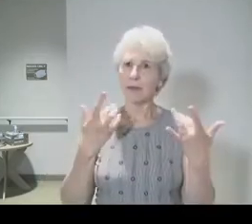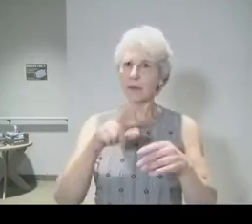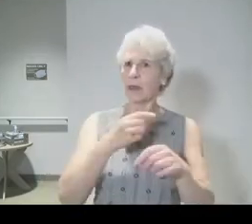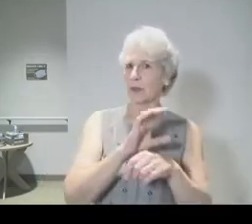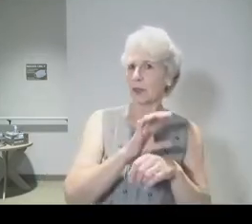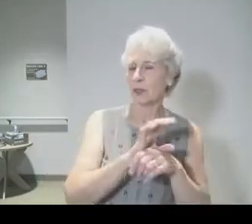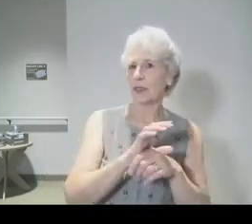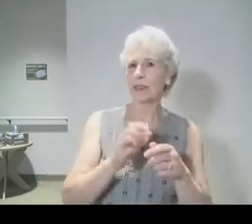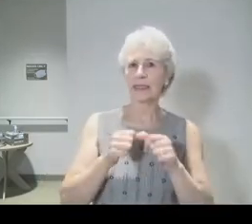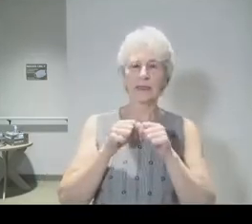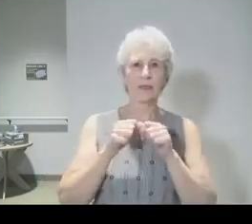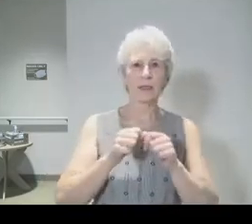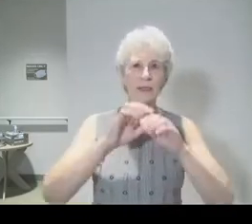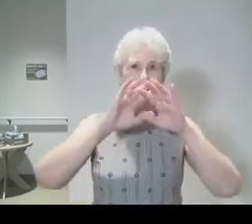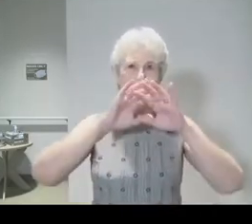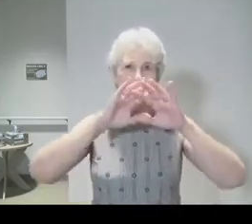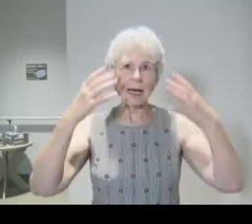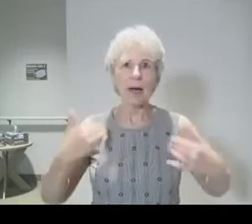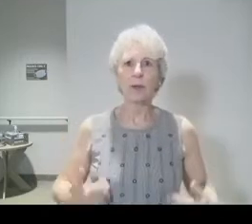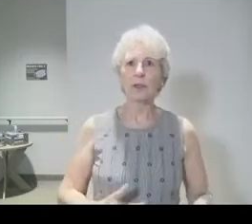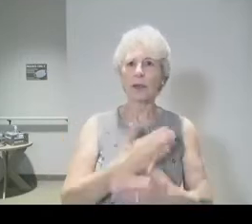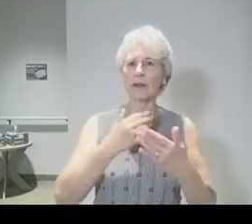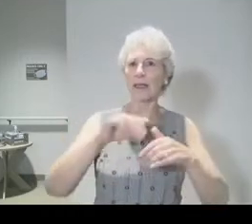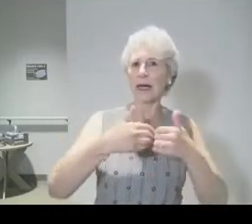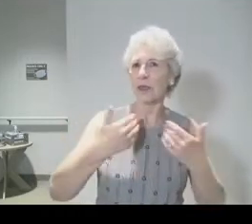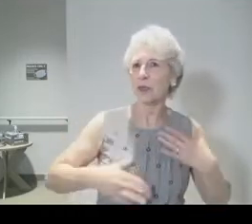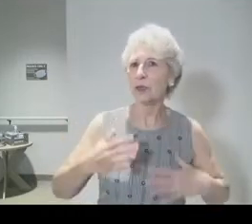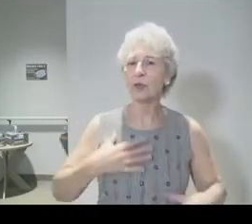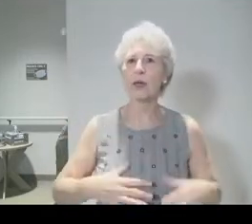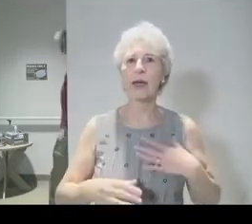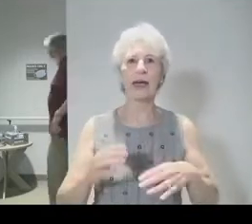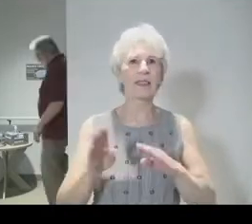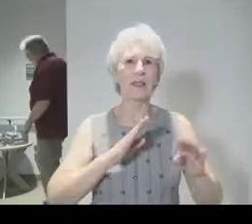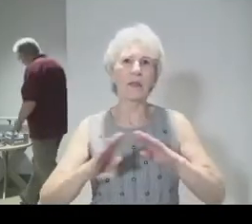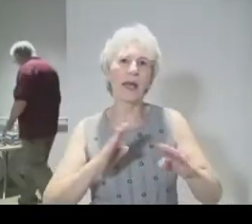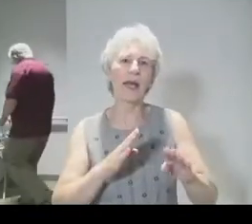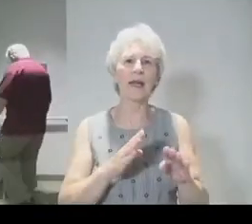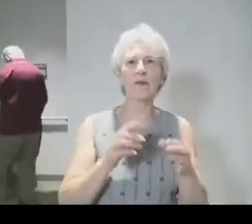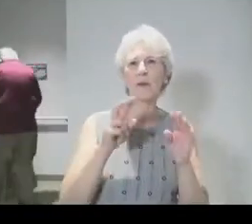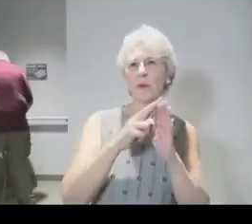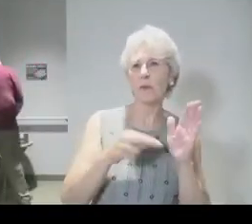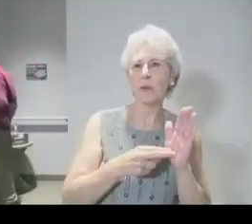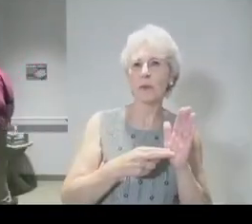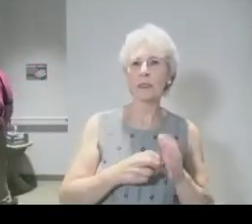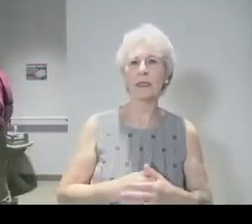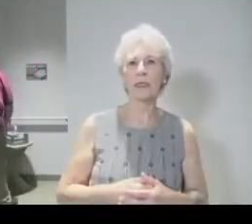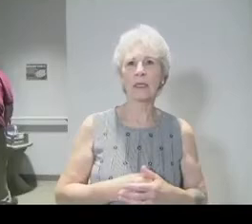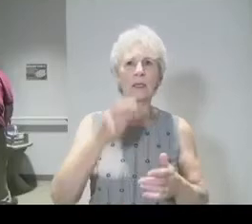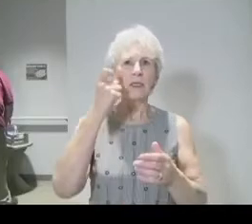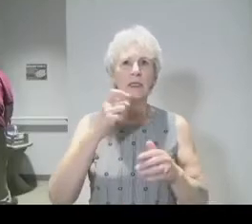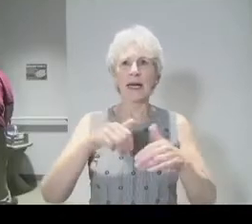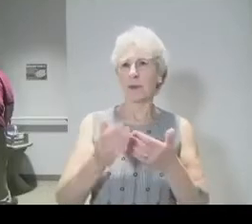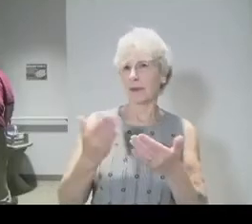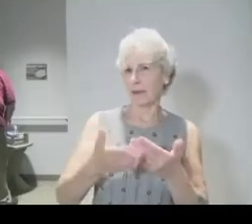that stress outward appearances regarding how you dress and behavioral codes is because of how